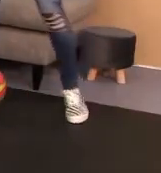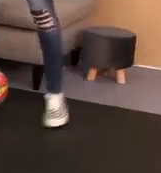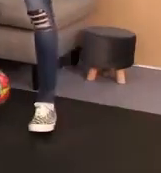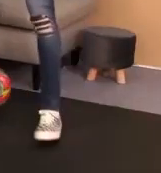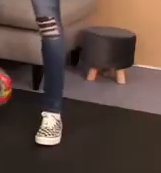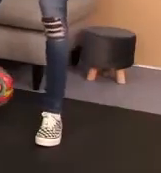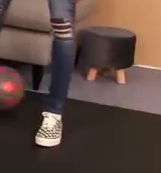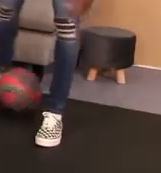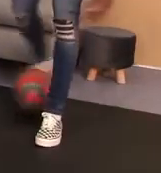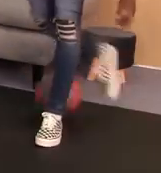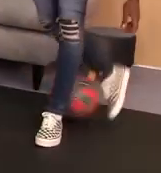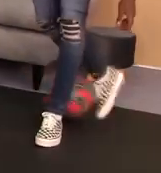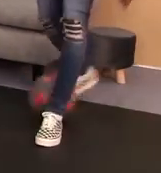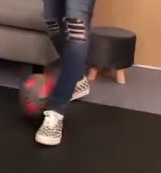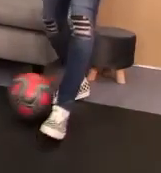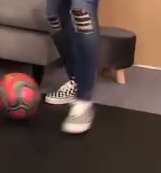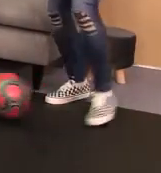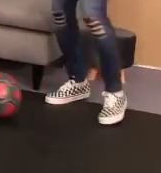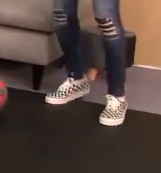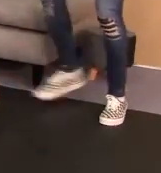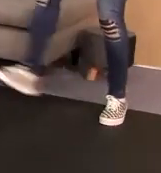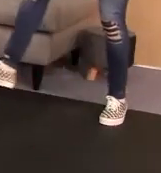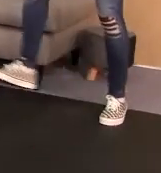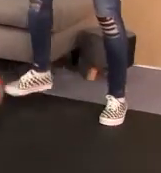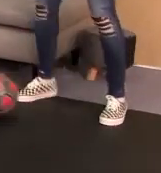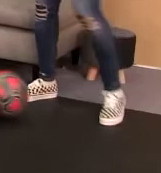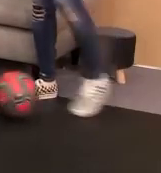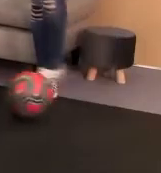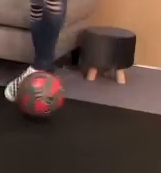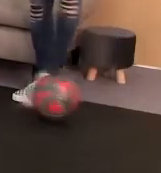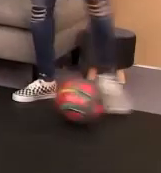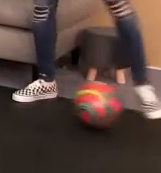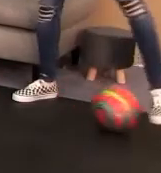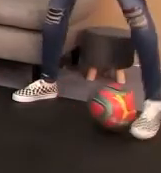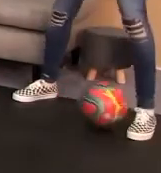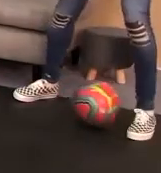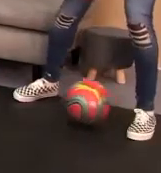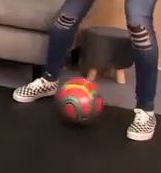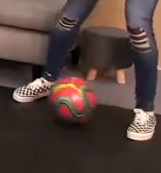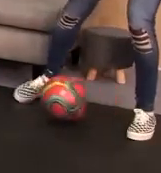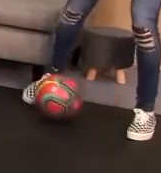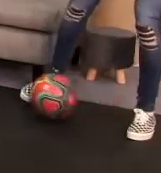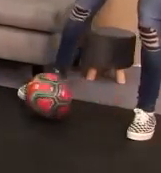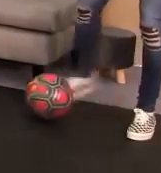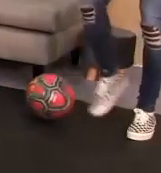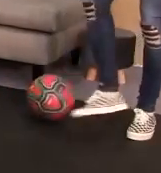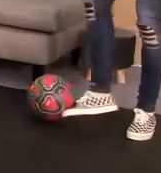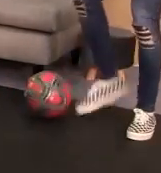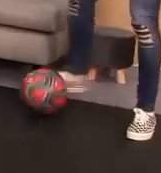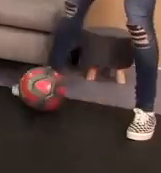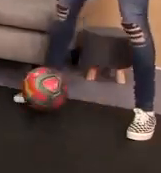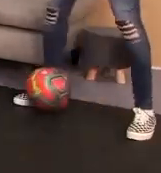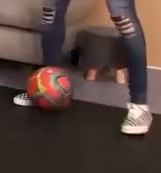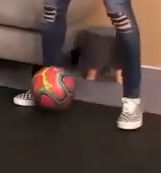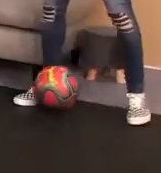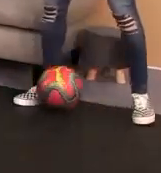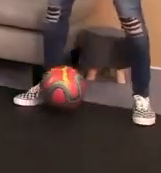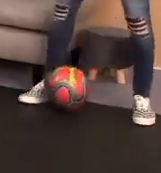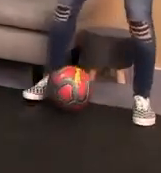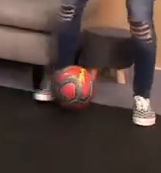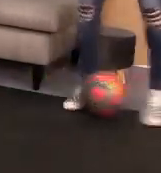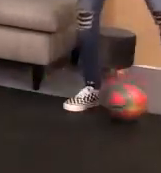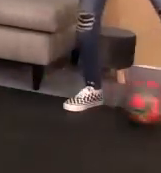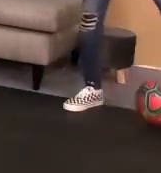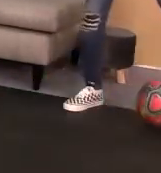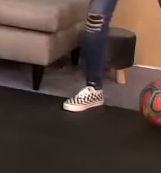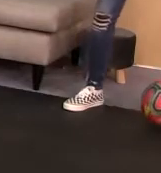that kind of a lesson or that kind of a subject with emotionally attached to it. Okay. And it